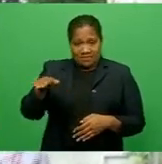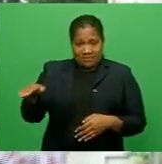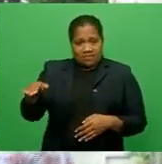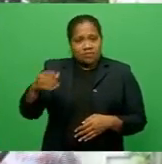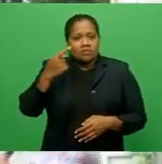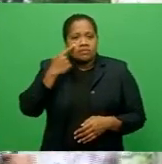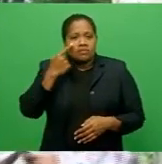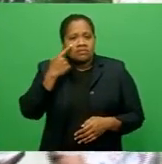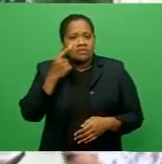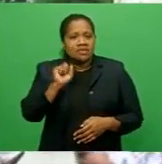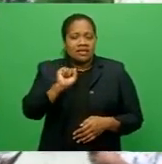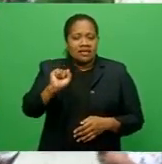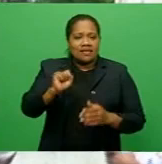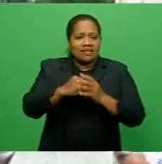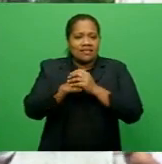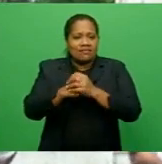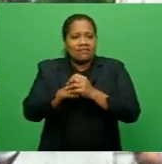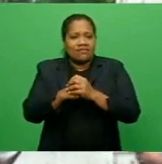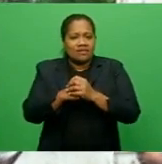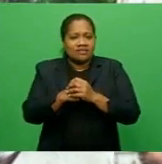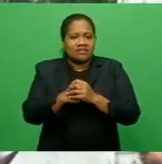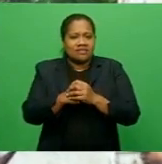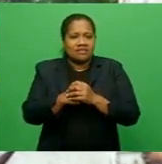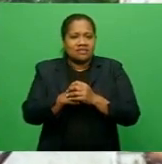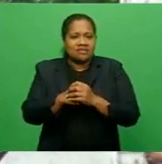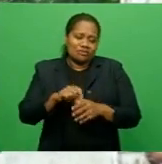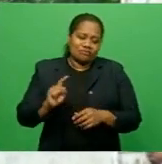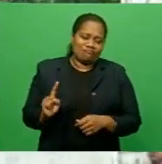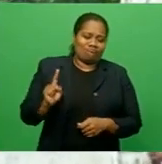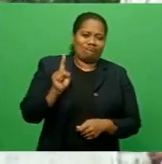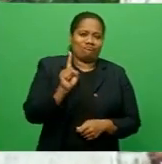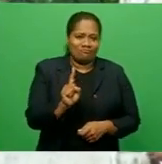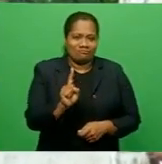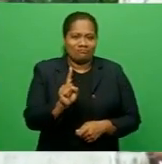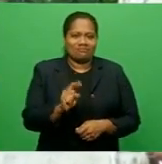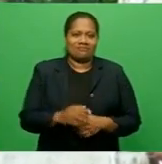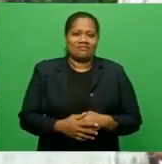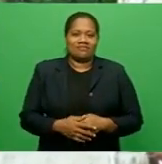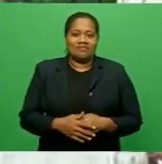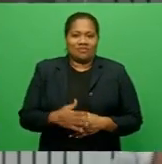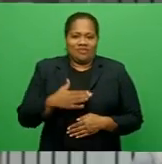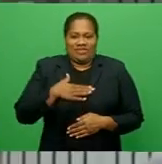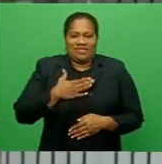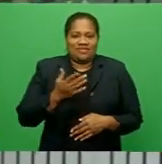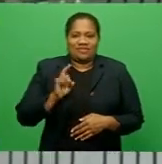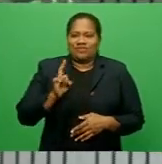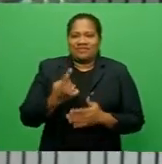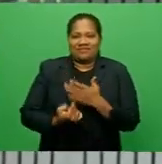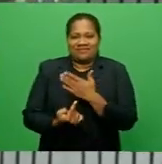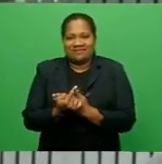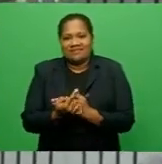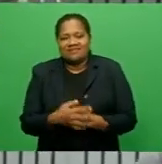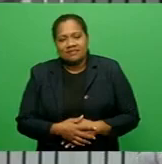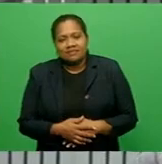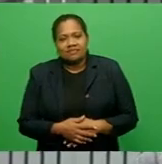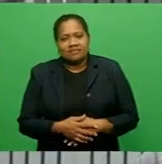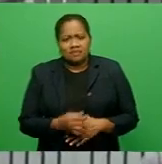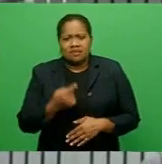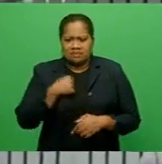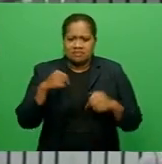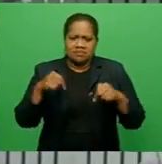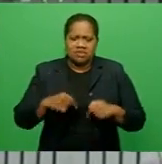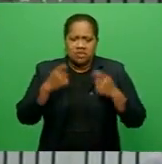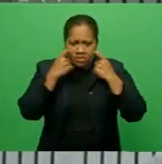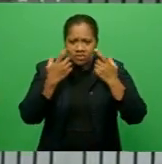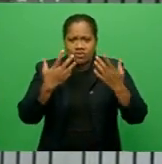see their friends outside the court taking a close interest on the proceedings. I'm here really to show support. you can